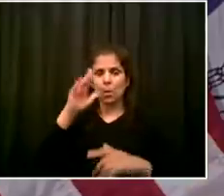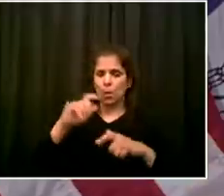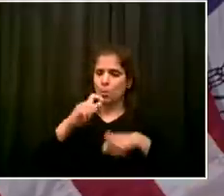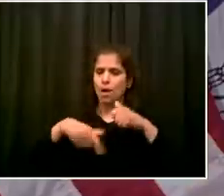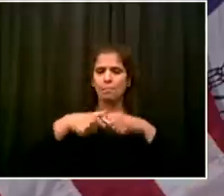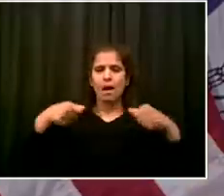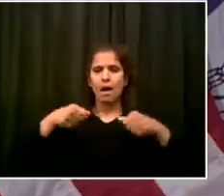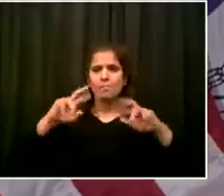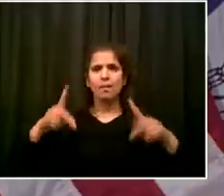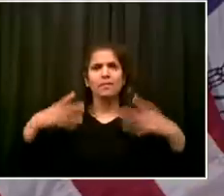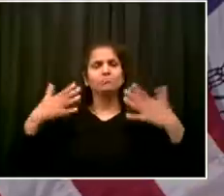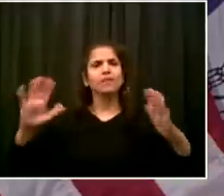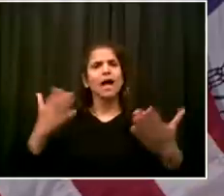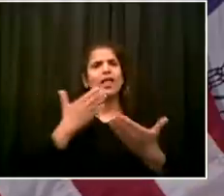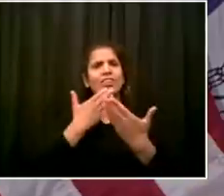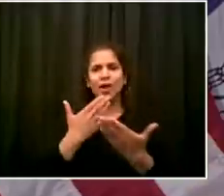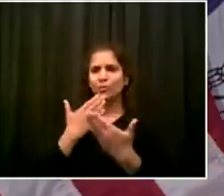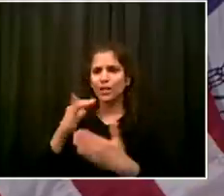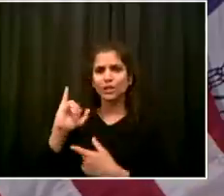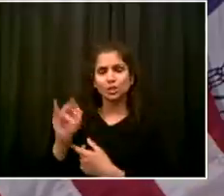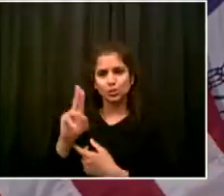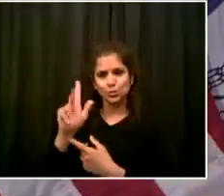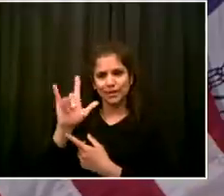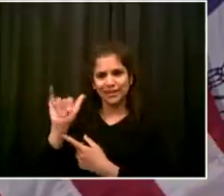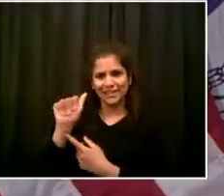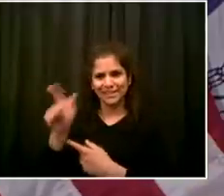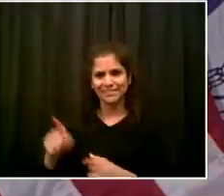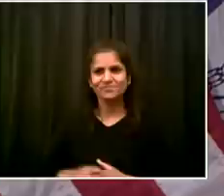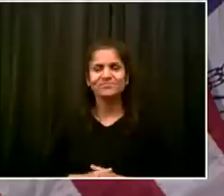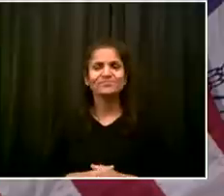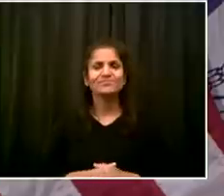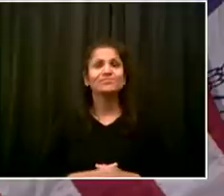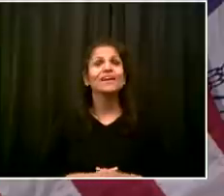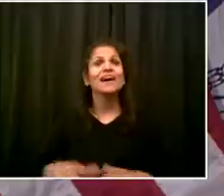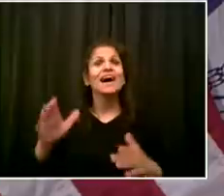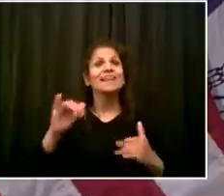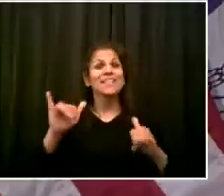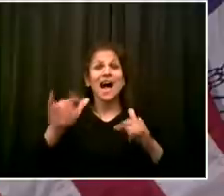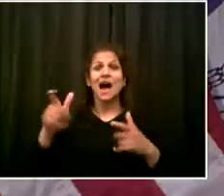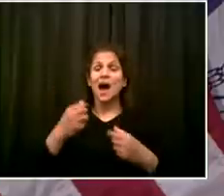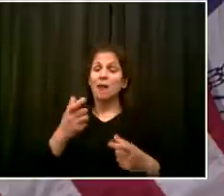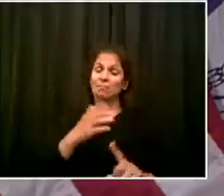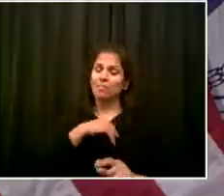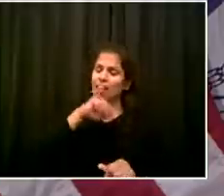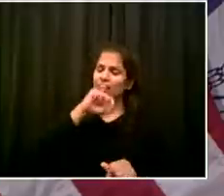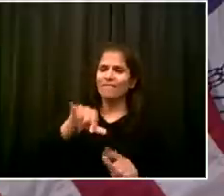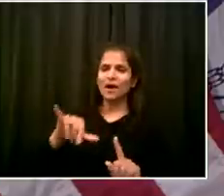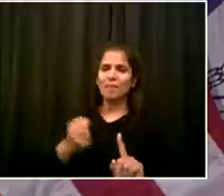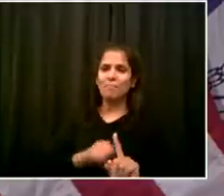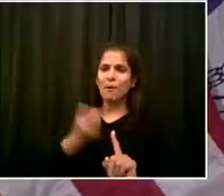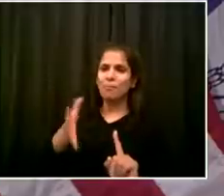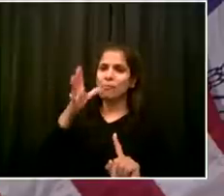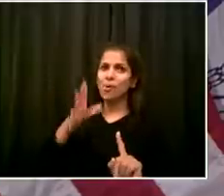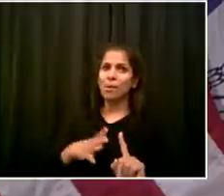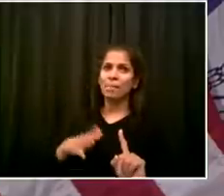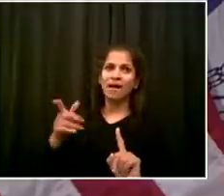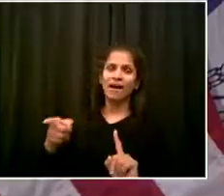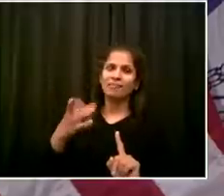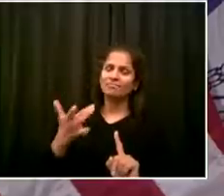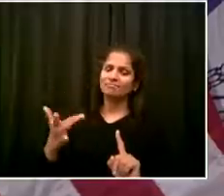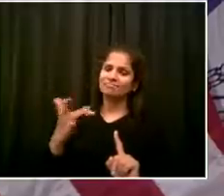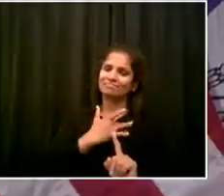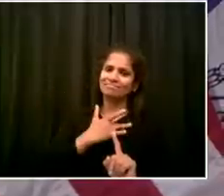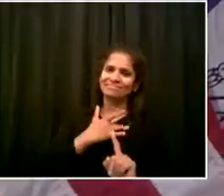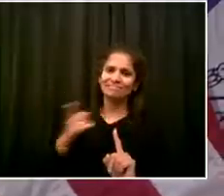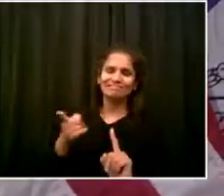acknowledging Sylvia's poem. It really is beautiful. And thank you, Sylvia, because that's what a joy. I'll tell you, sometimes there are some things in this job